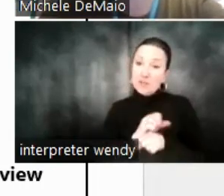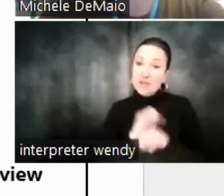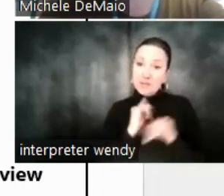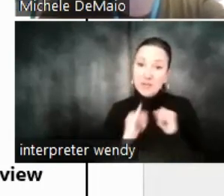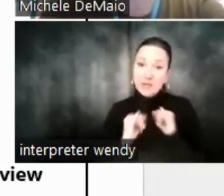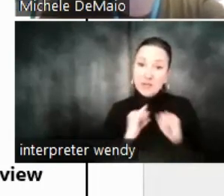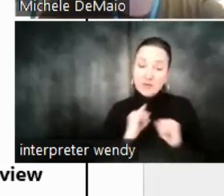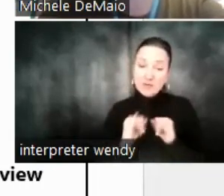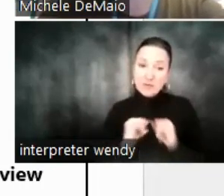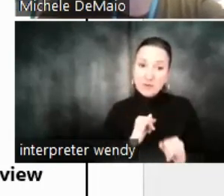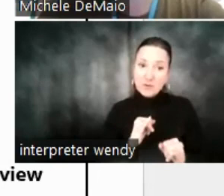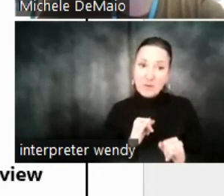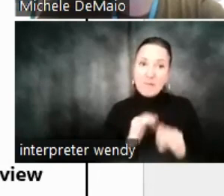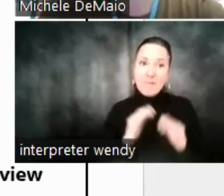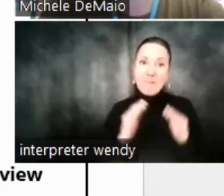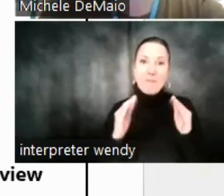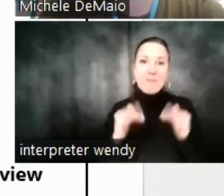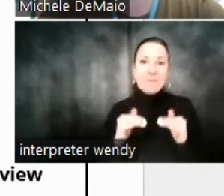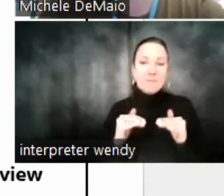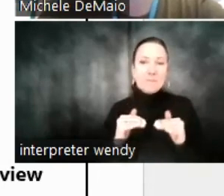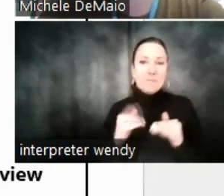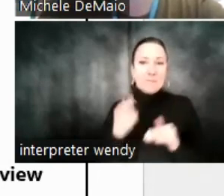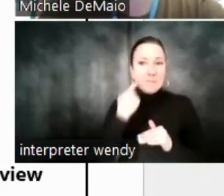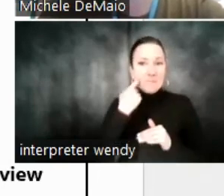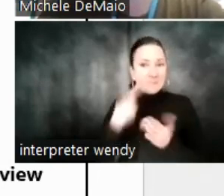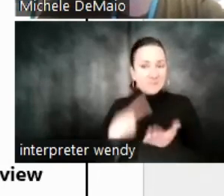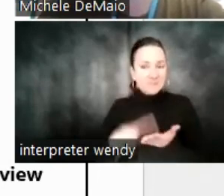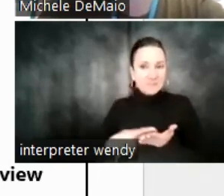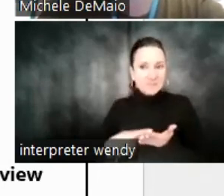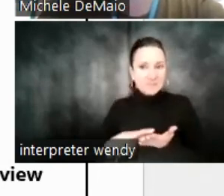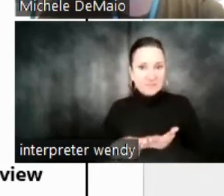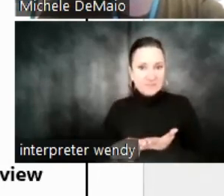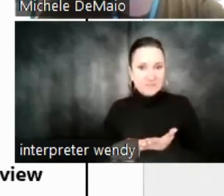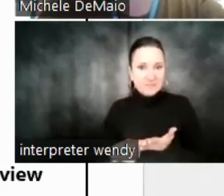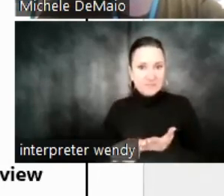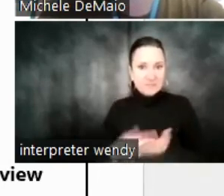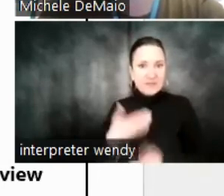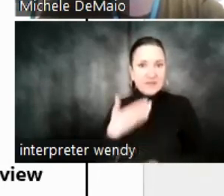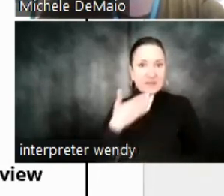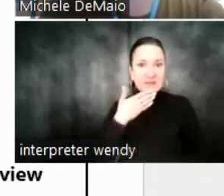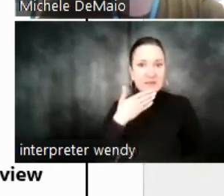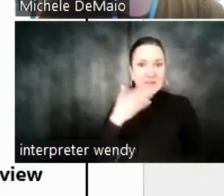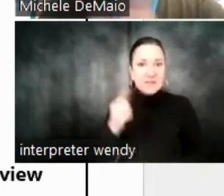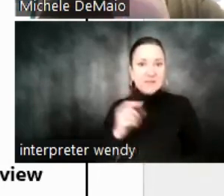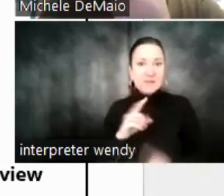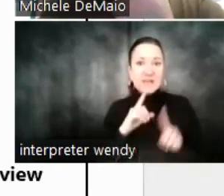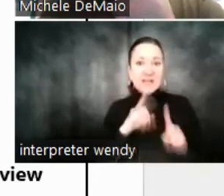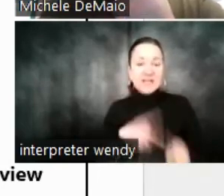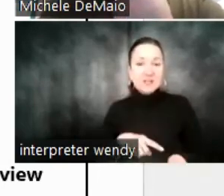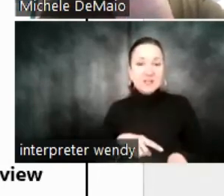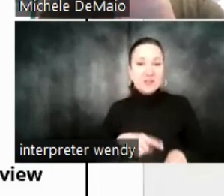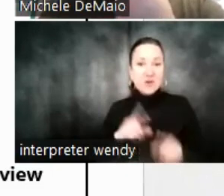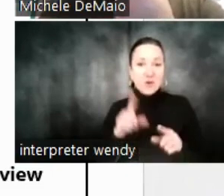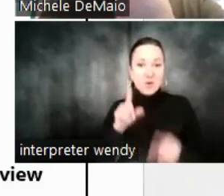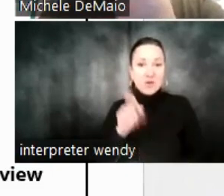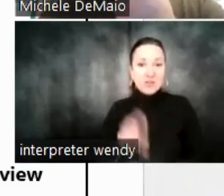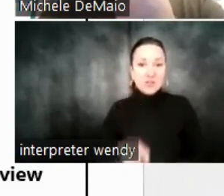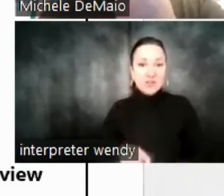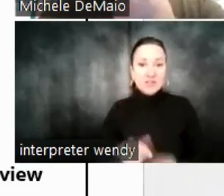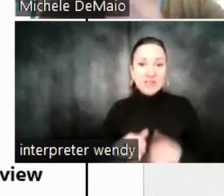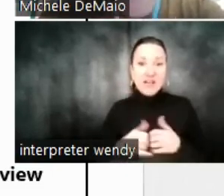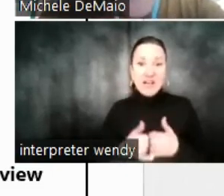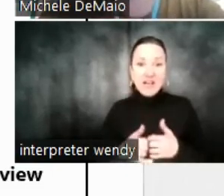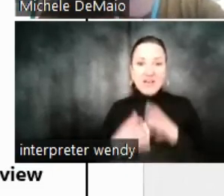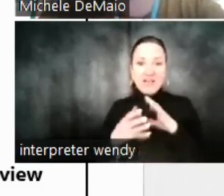And just a little insight here. We were just discussing it. It says the best way to answer any question, and that is to tell a story,